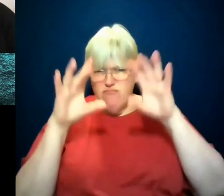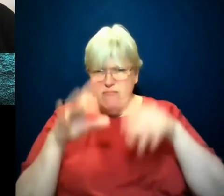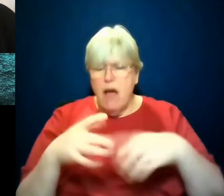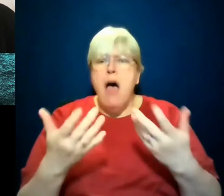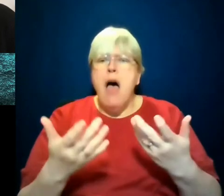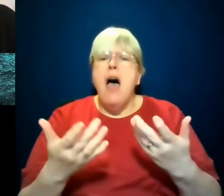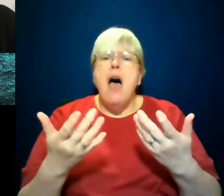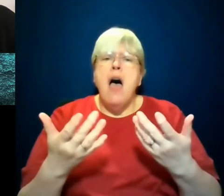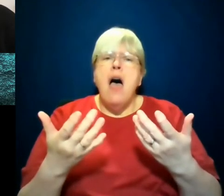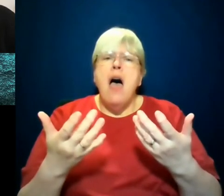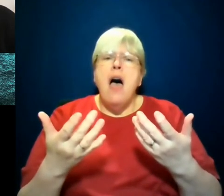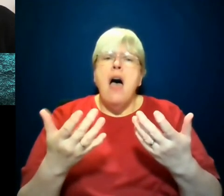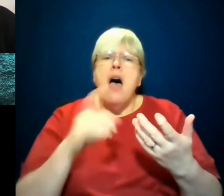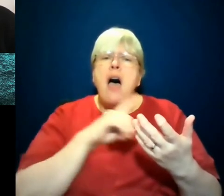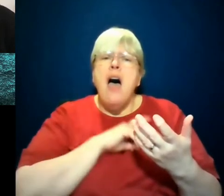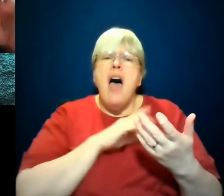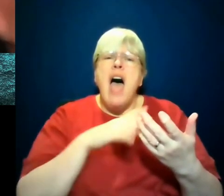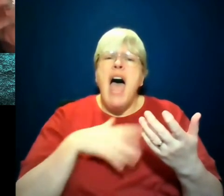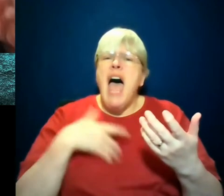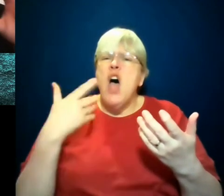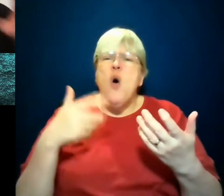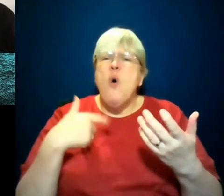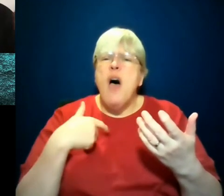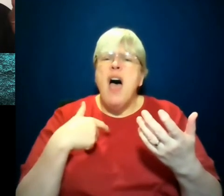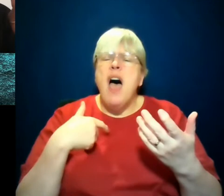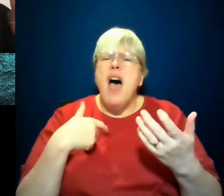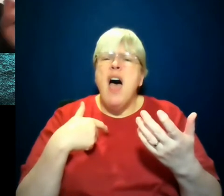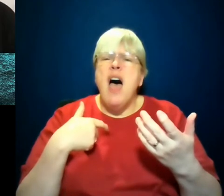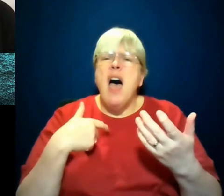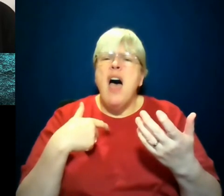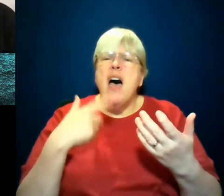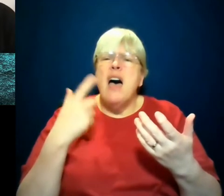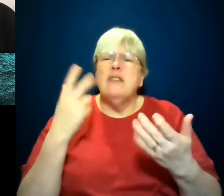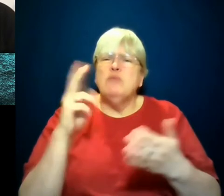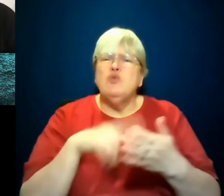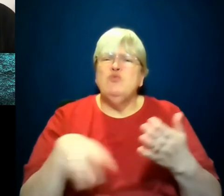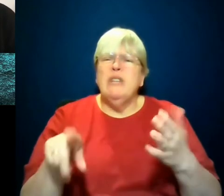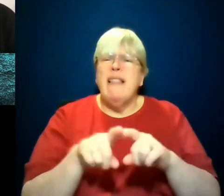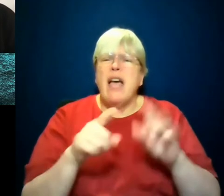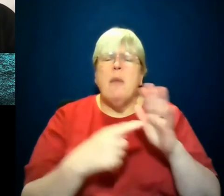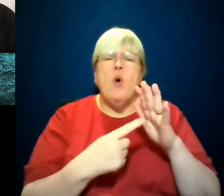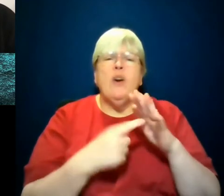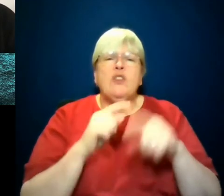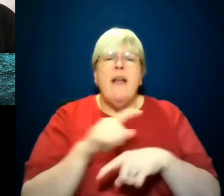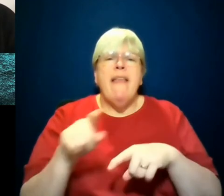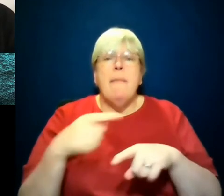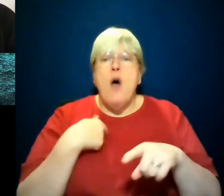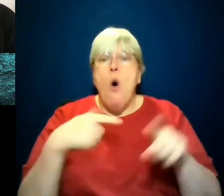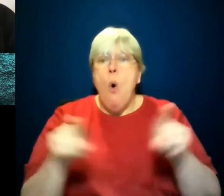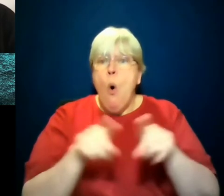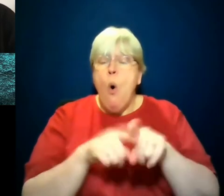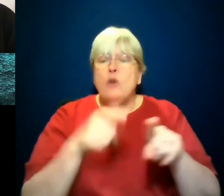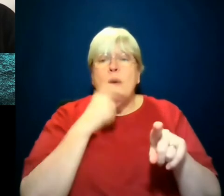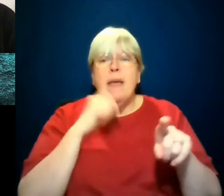history? I don't want to, what is all that? It's not, it didn't read as important to them. Also, there were people who did not